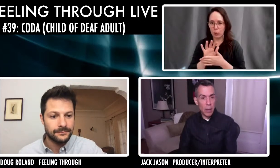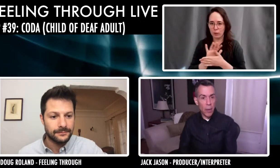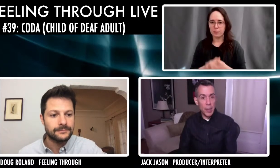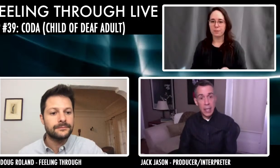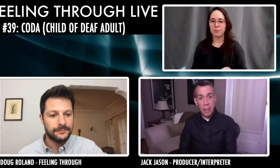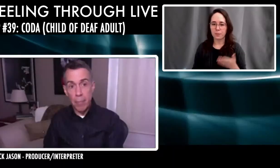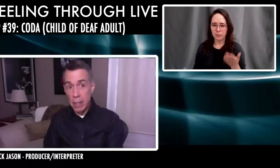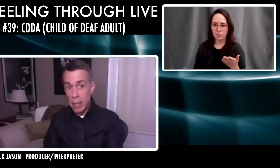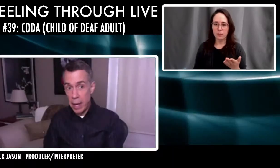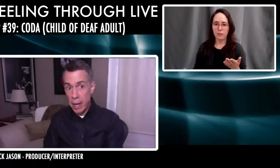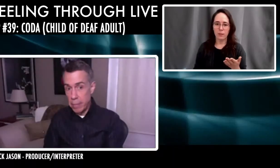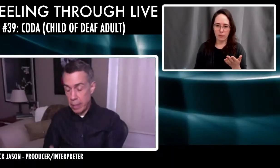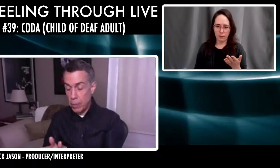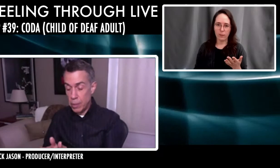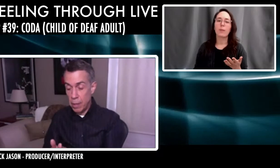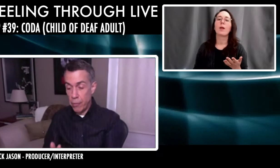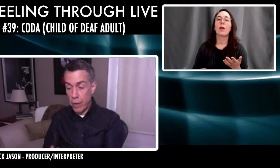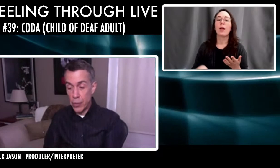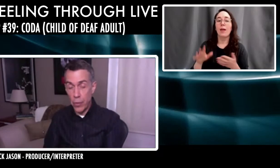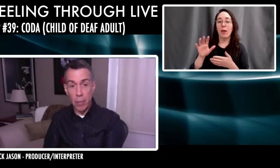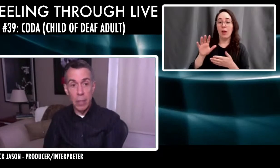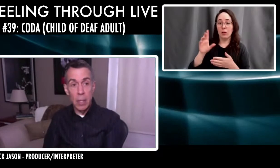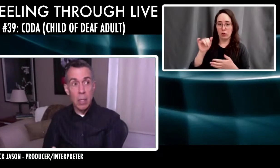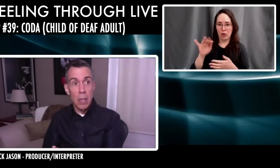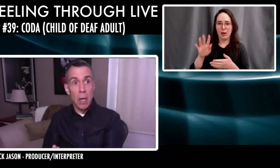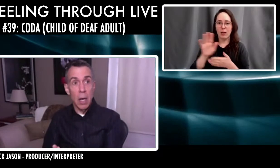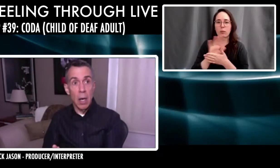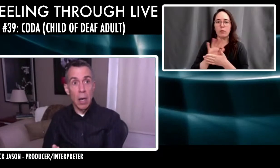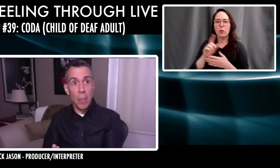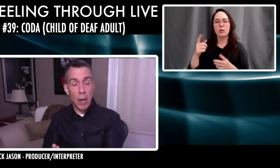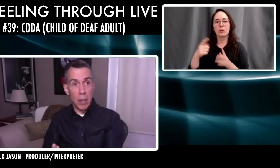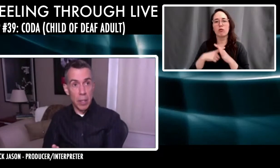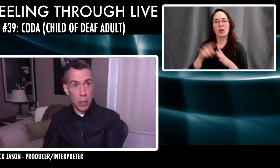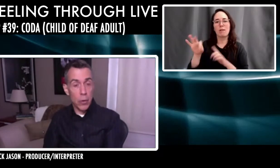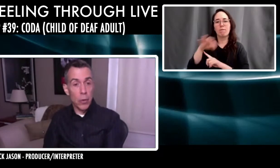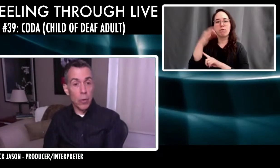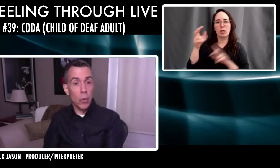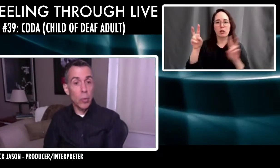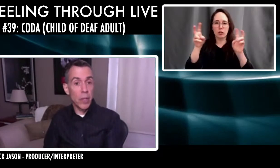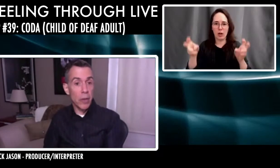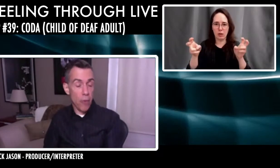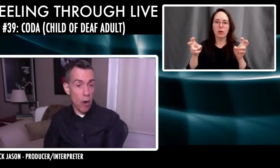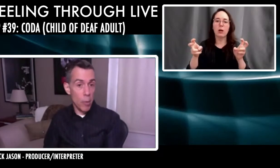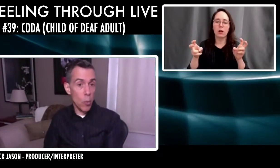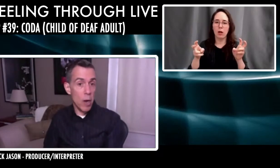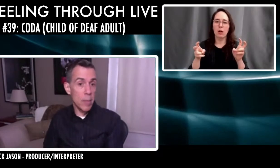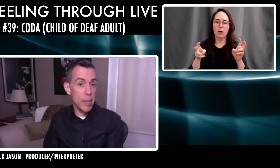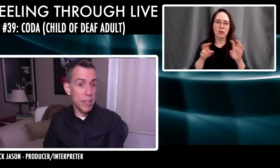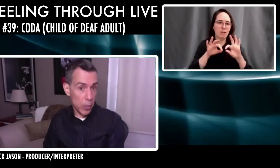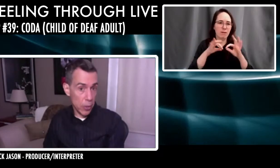called La Famille Bélier. It was a French film, uh, about a young girl who lived on a farm who wanted to be a singer.